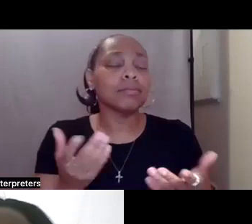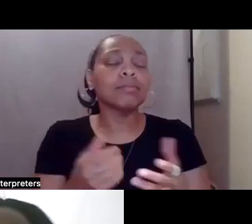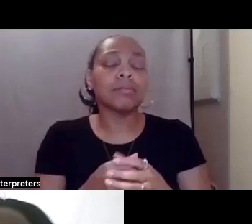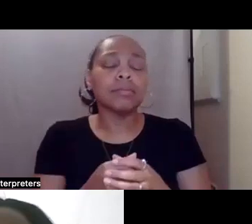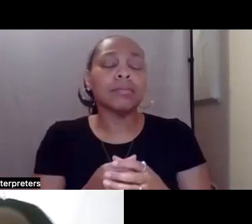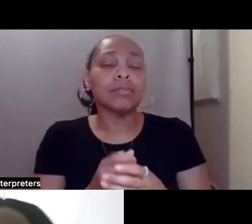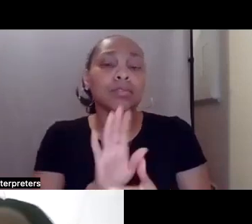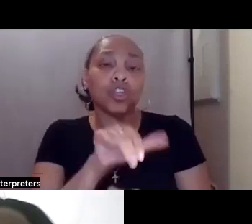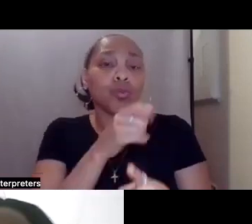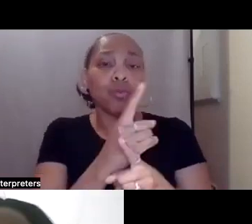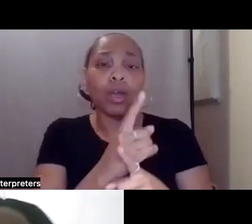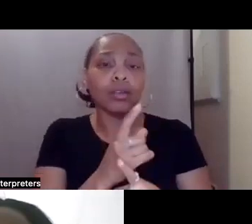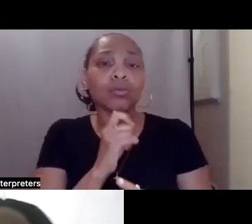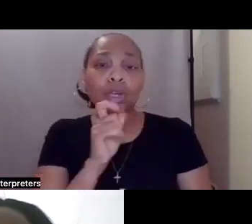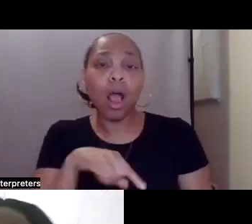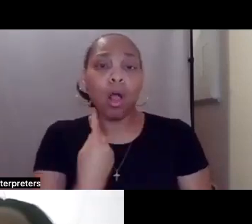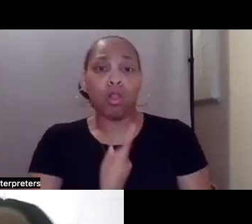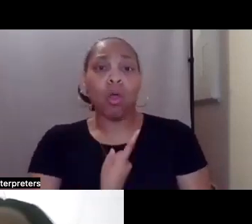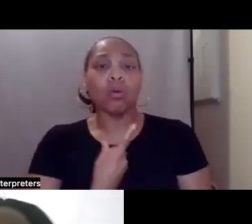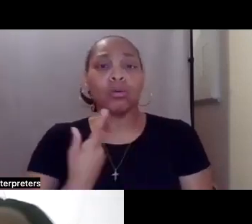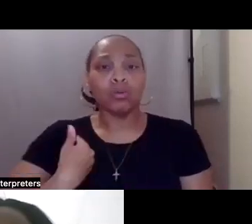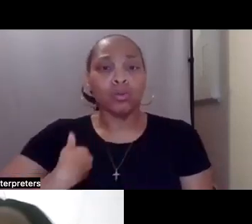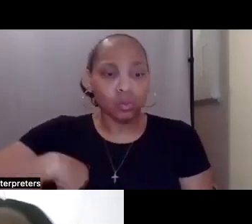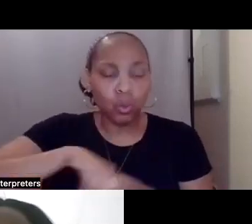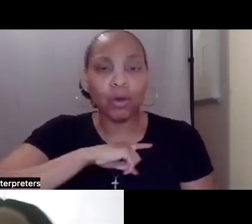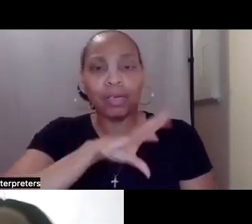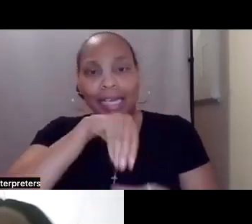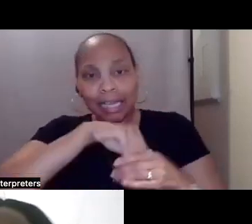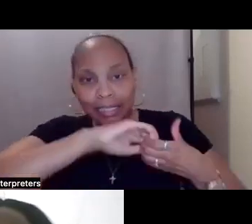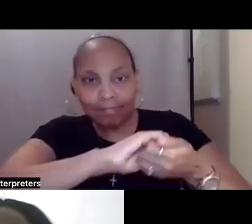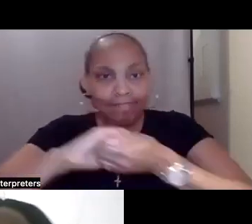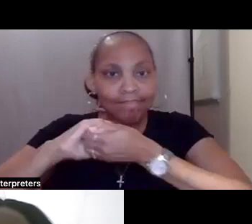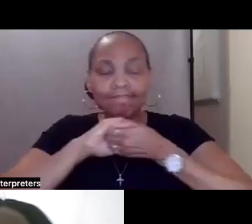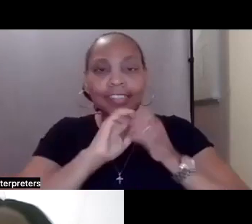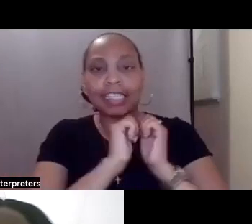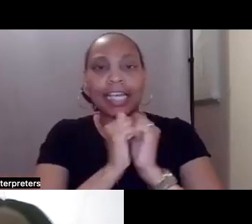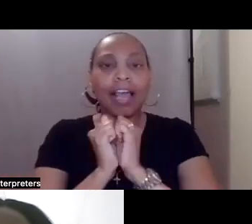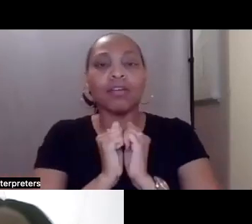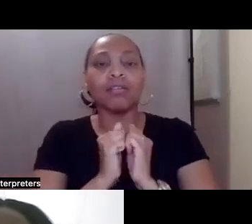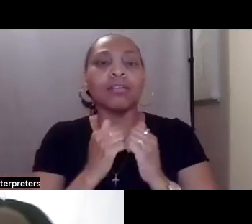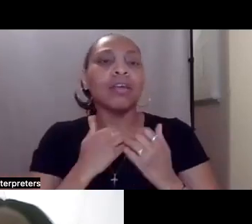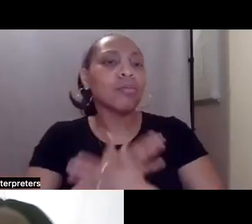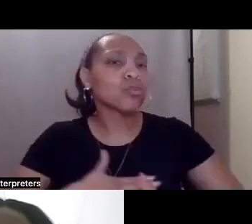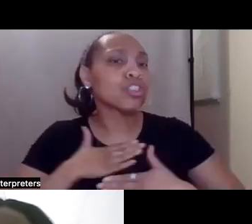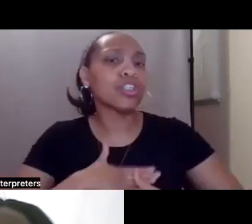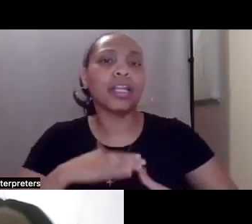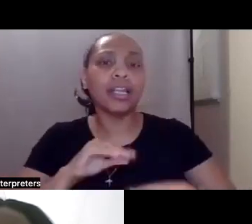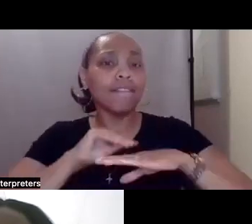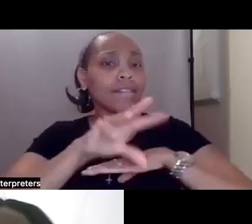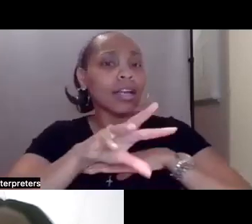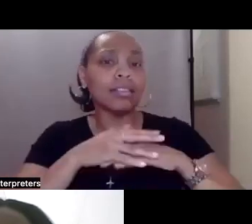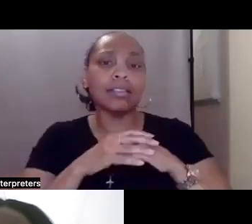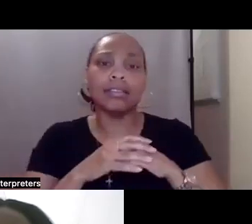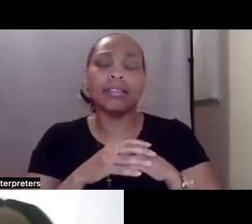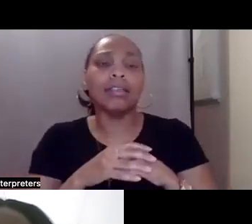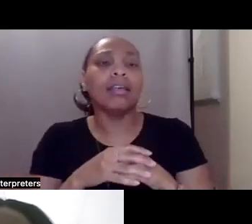we're not in this alone. We're in this together and we appreciate the, the advice and information that consultants